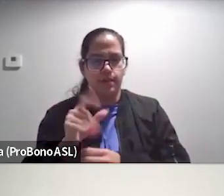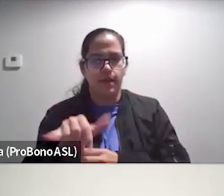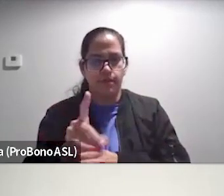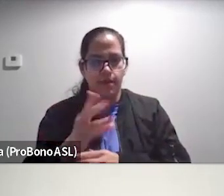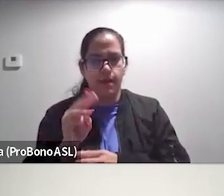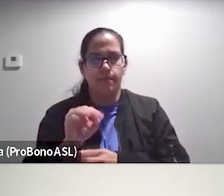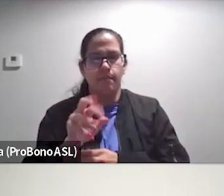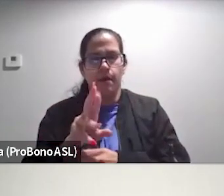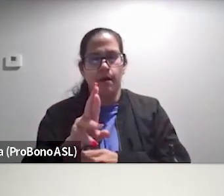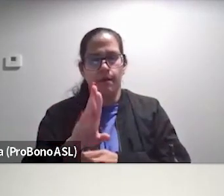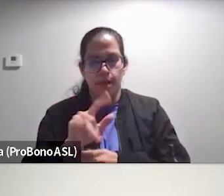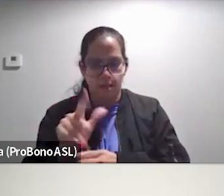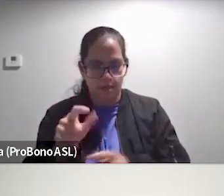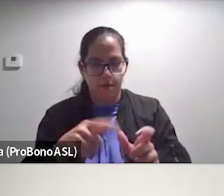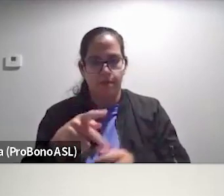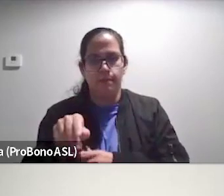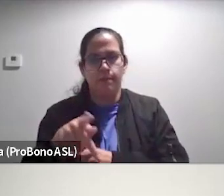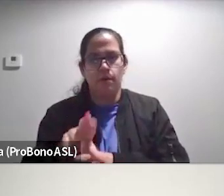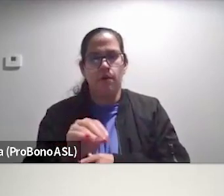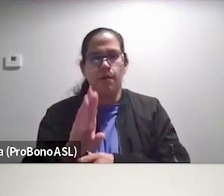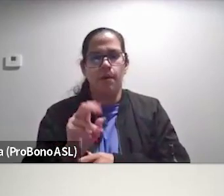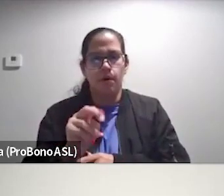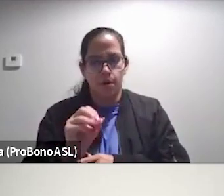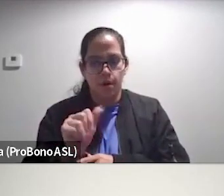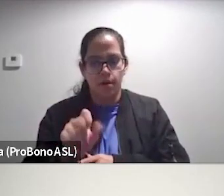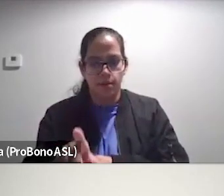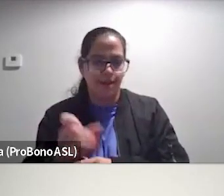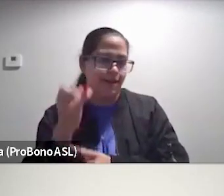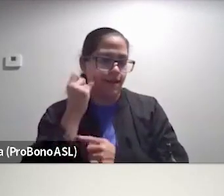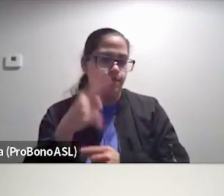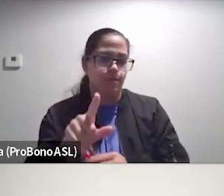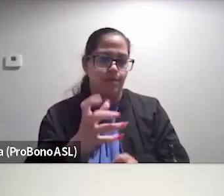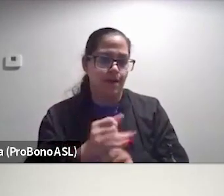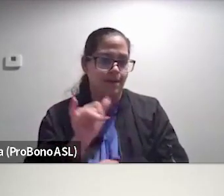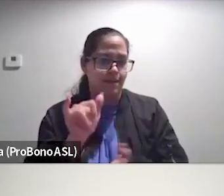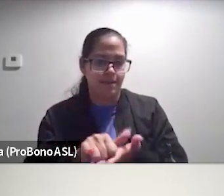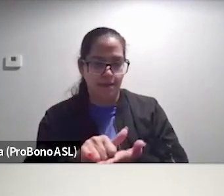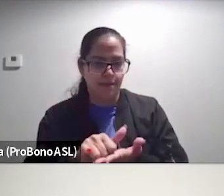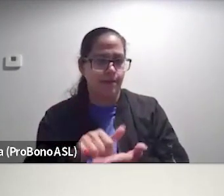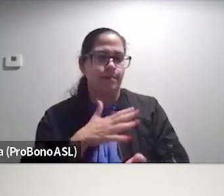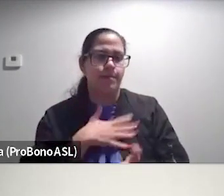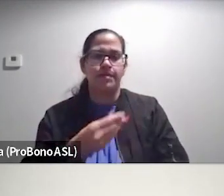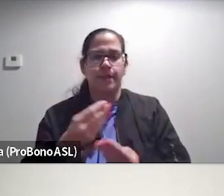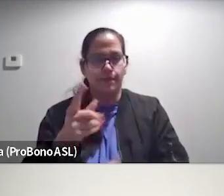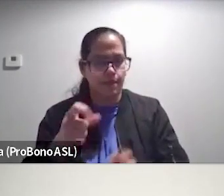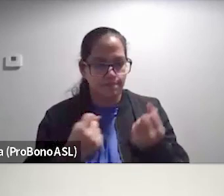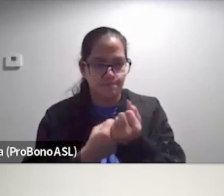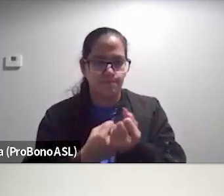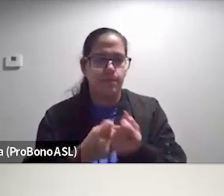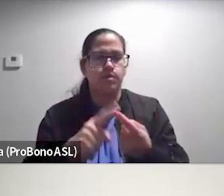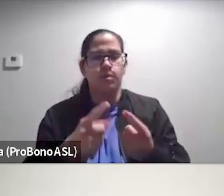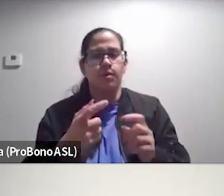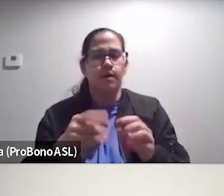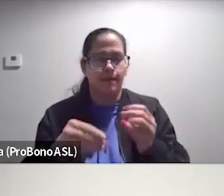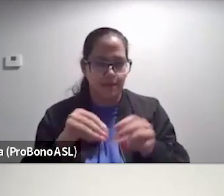and Marbella from Pro Bono ASL. Um, if you've got it like that, please give them some support in addition to giving us